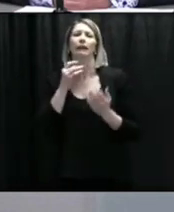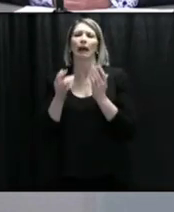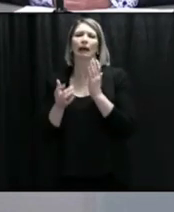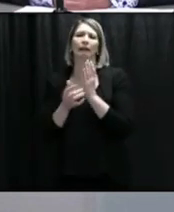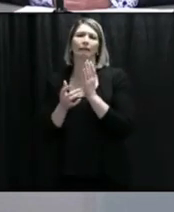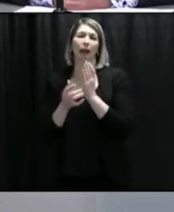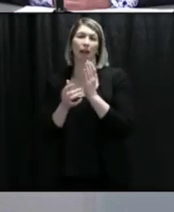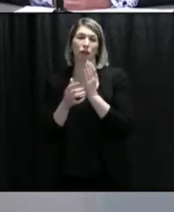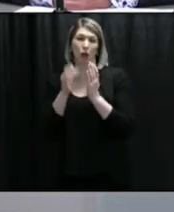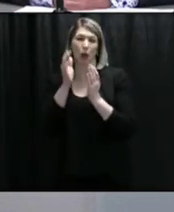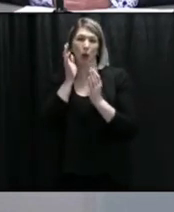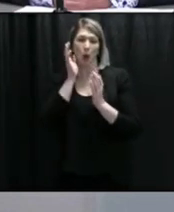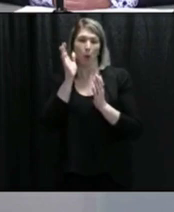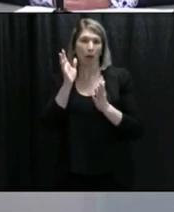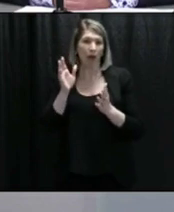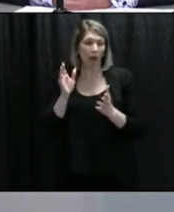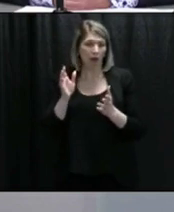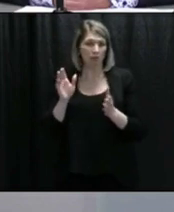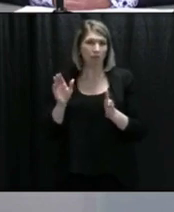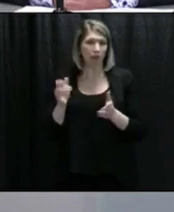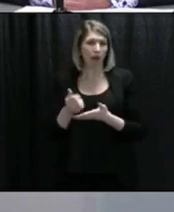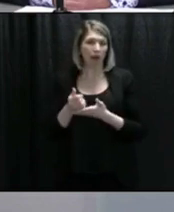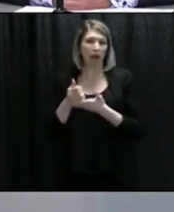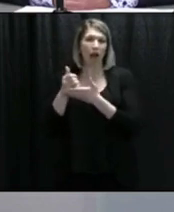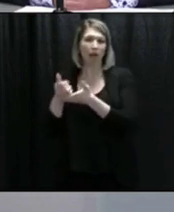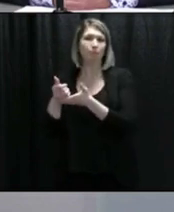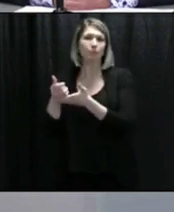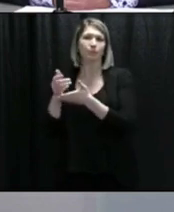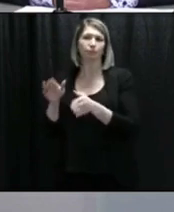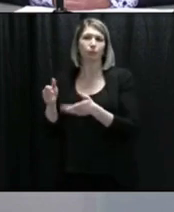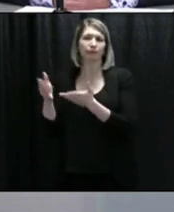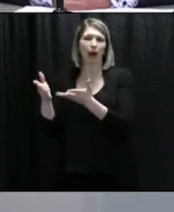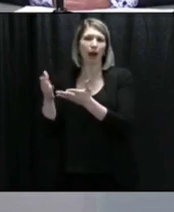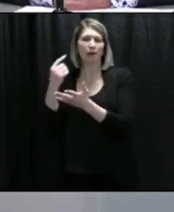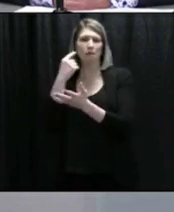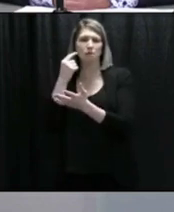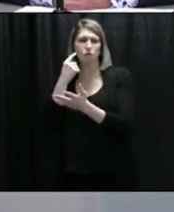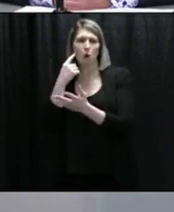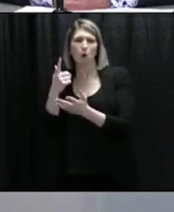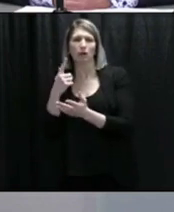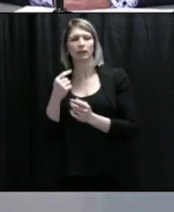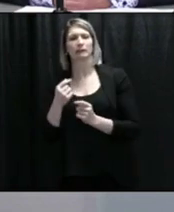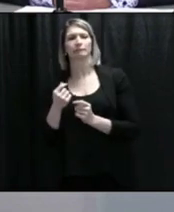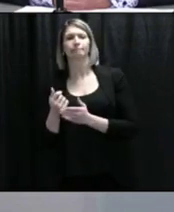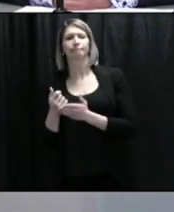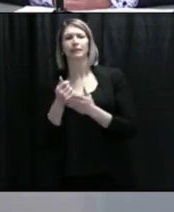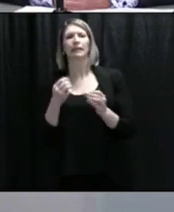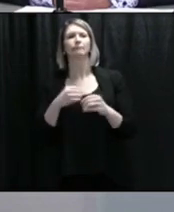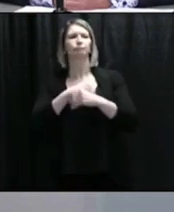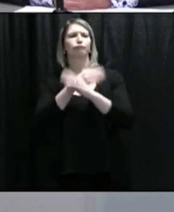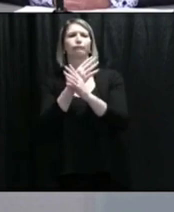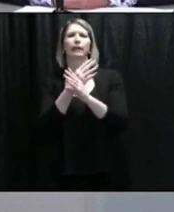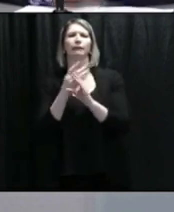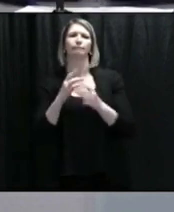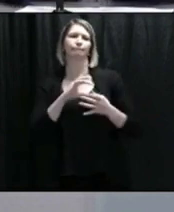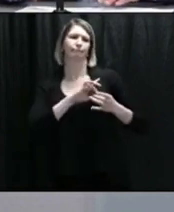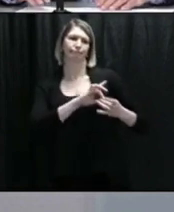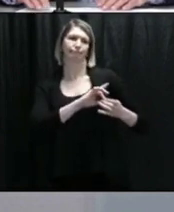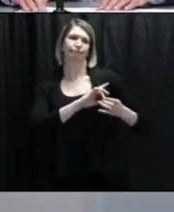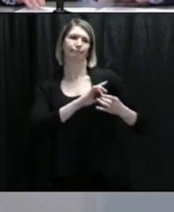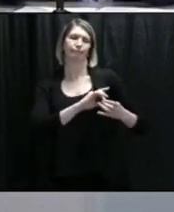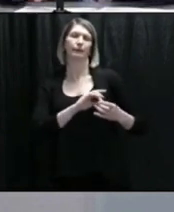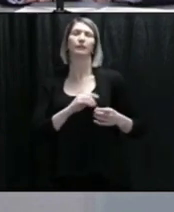to give families that final farewell before a loved one passes away in a situation like we saw last night? We're certainly open to that.